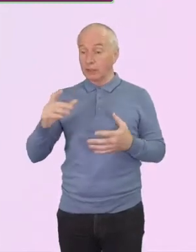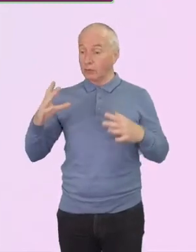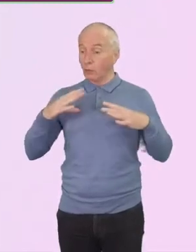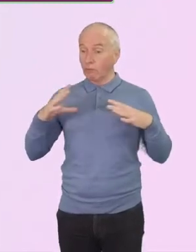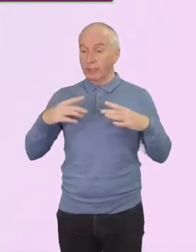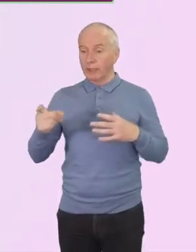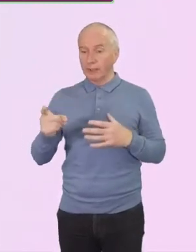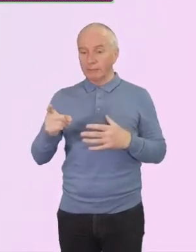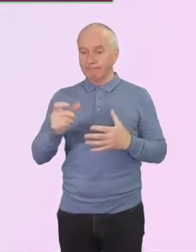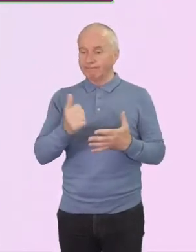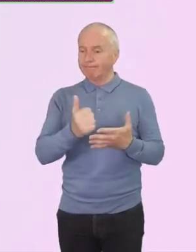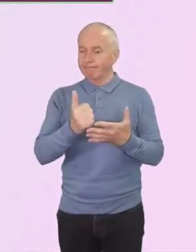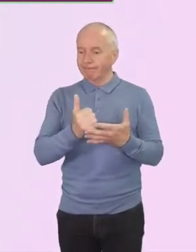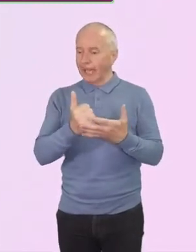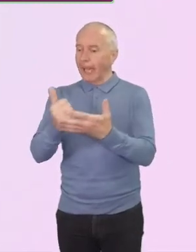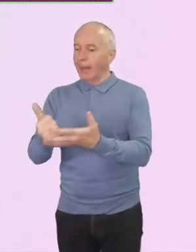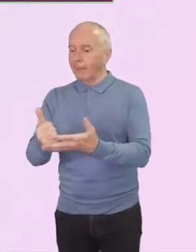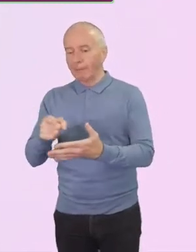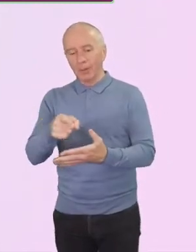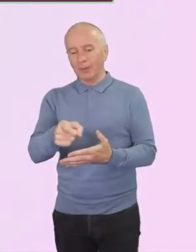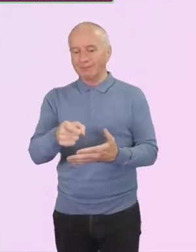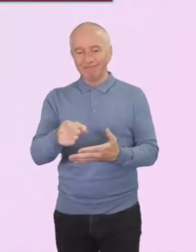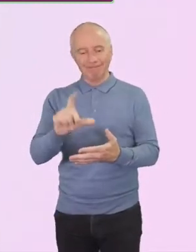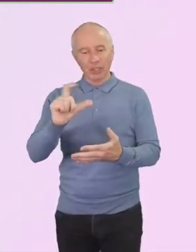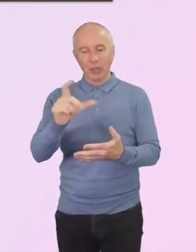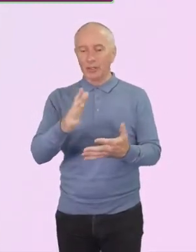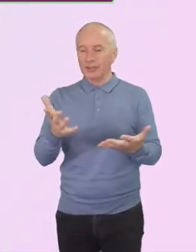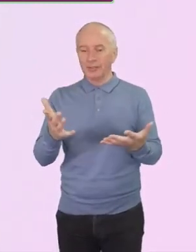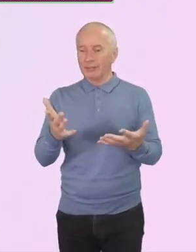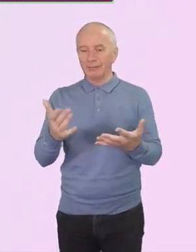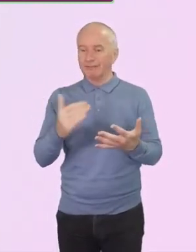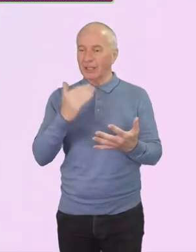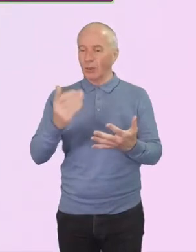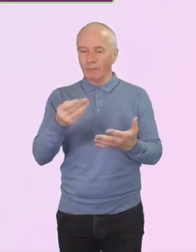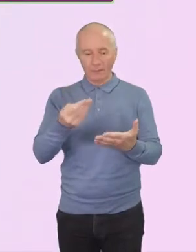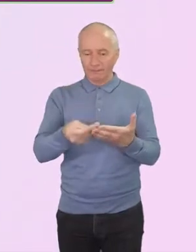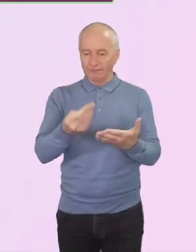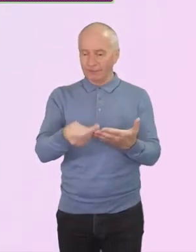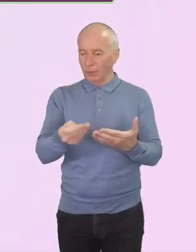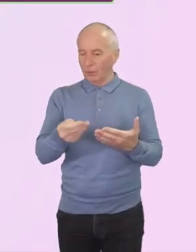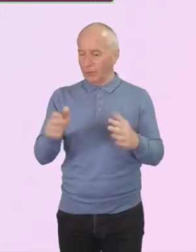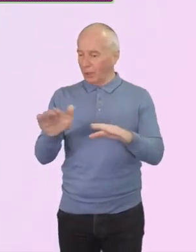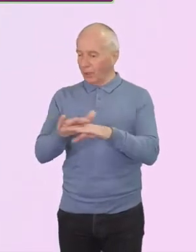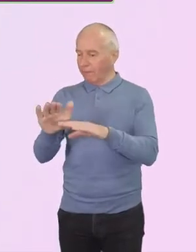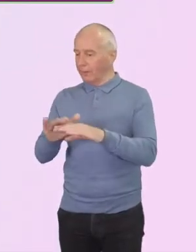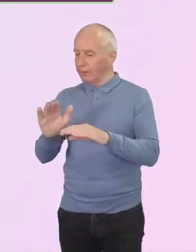but do not have the resources to fully meet the financial needs of all students.